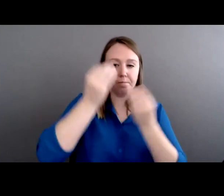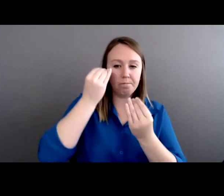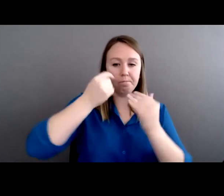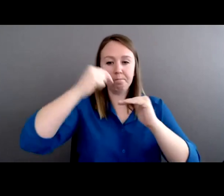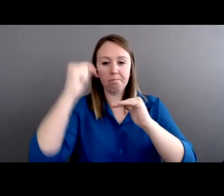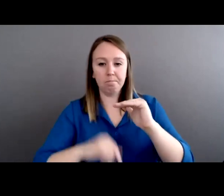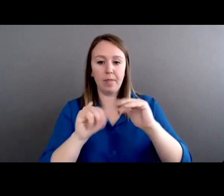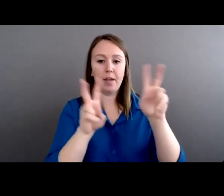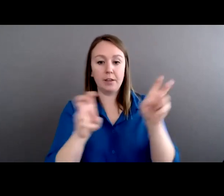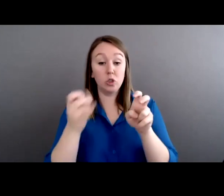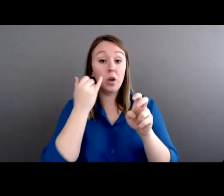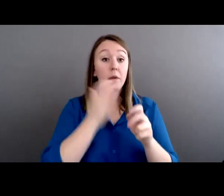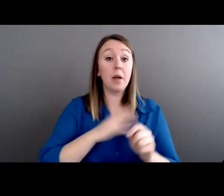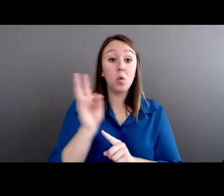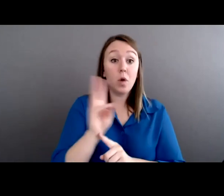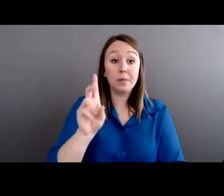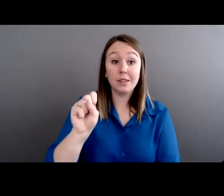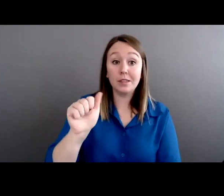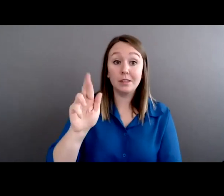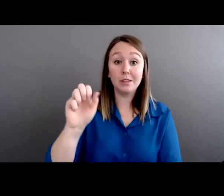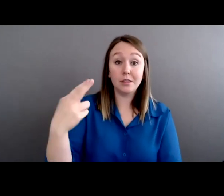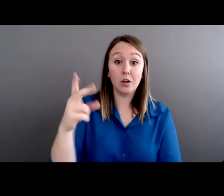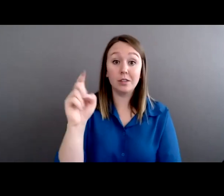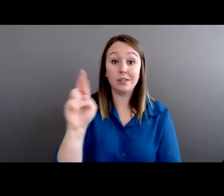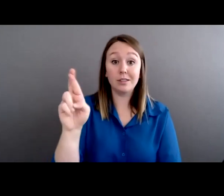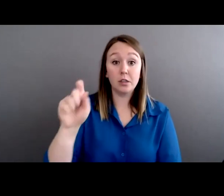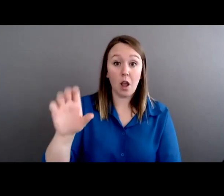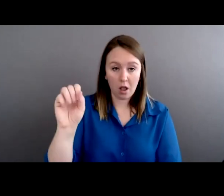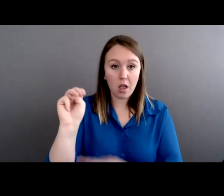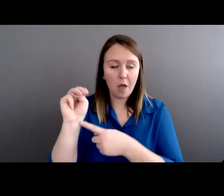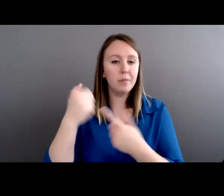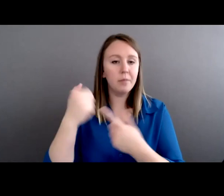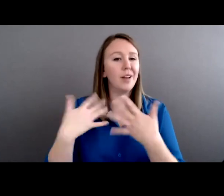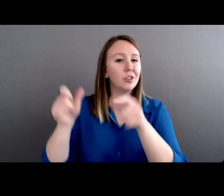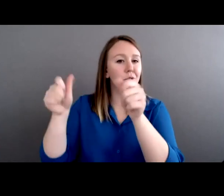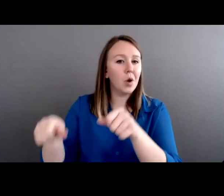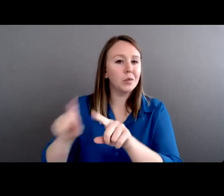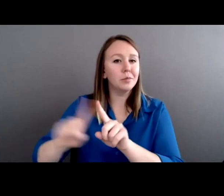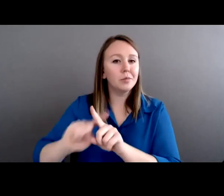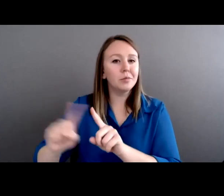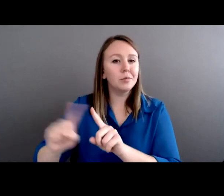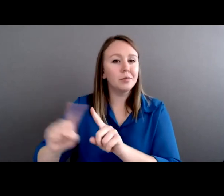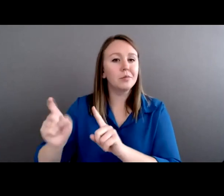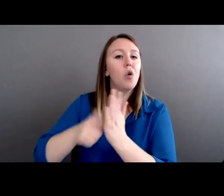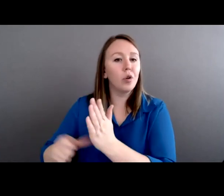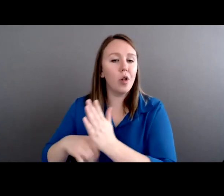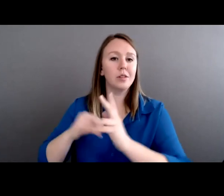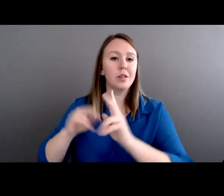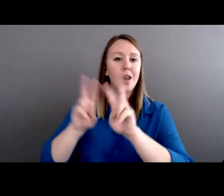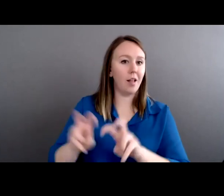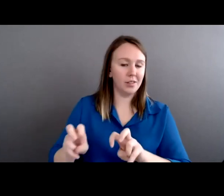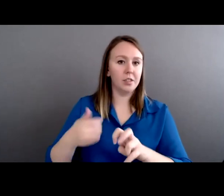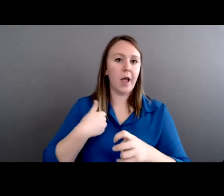webpage, sarahdeer.com, I've posted all of my articles and analysis for free. You